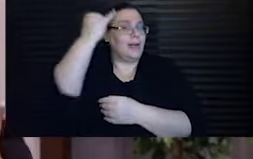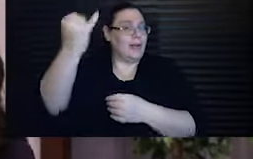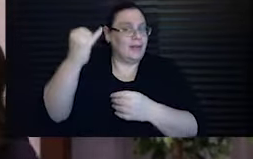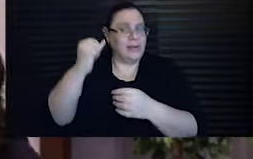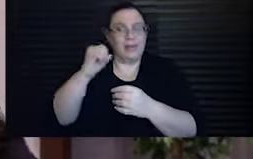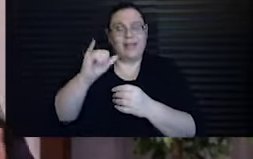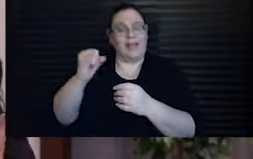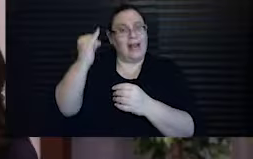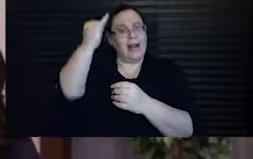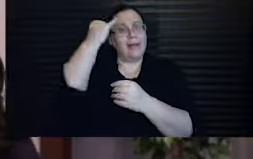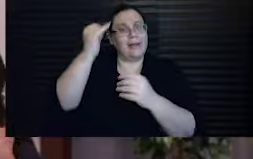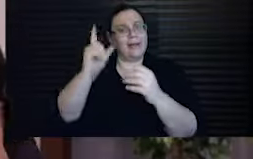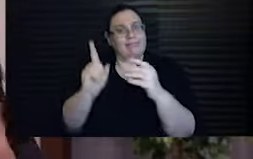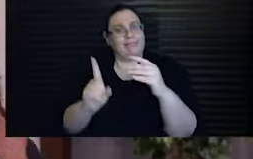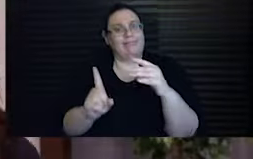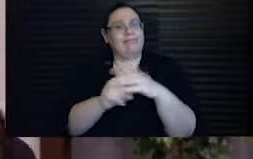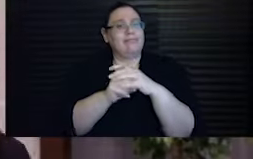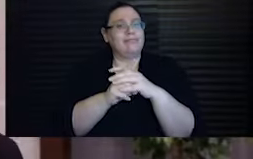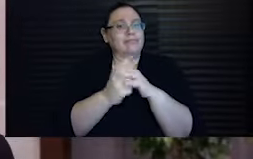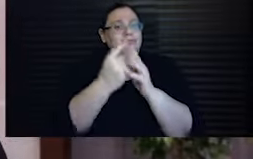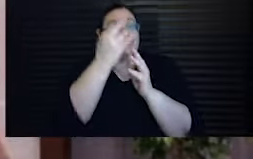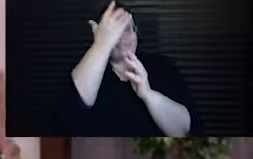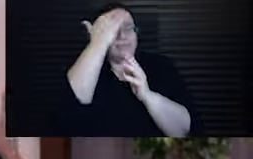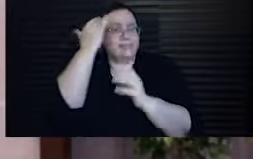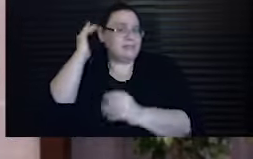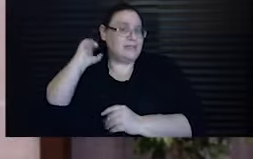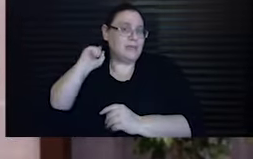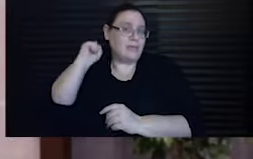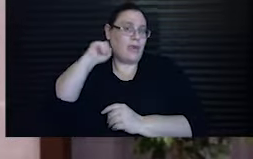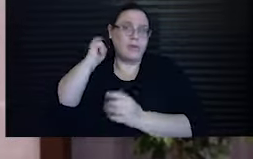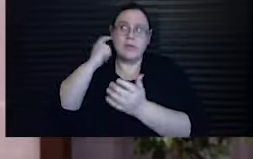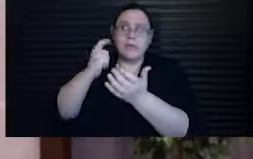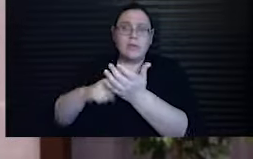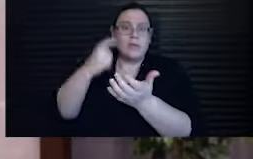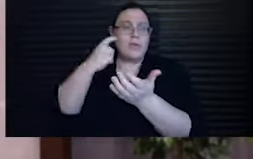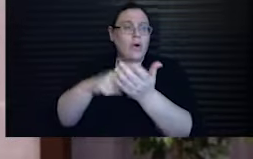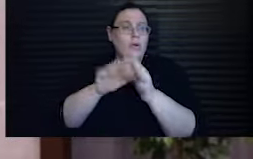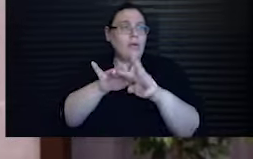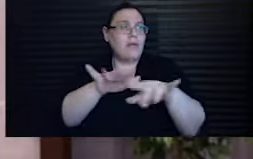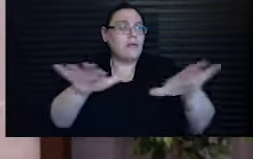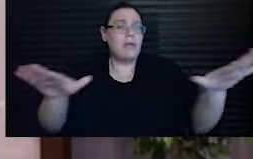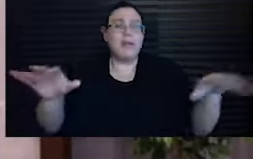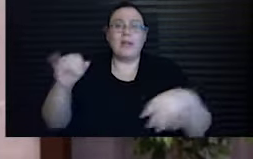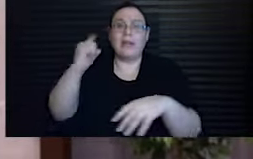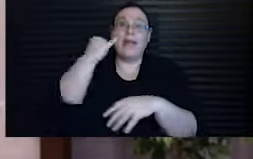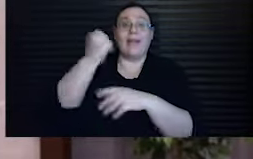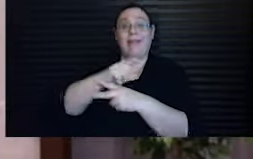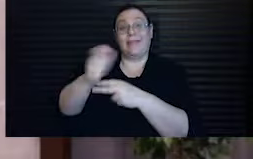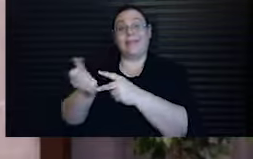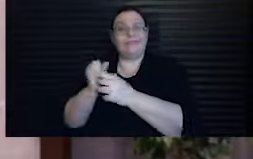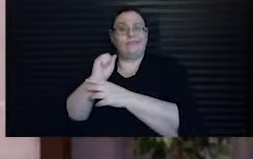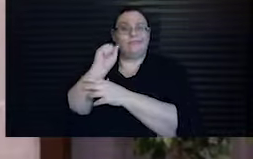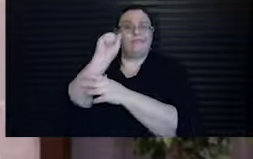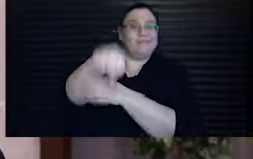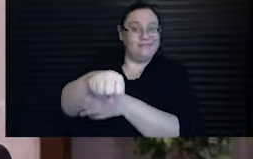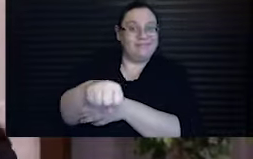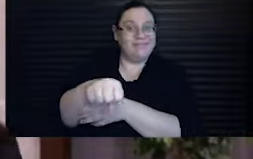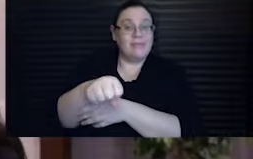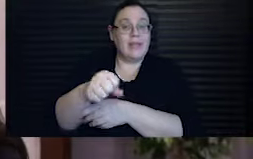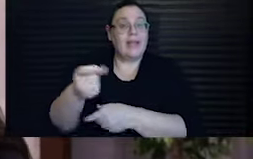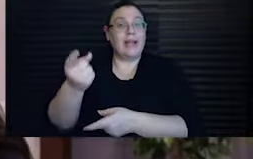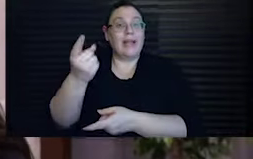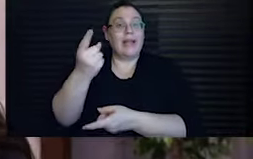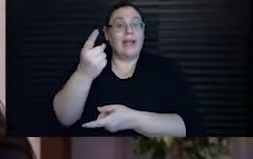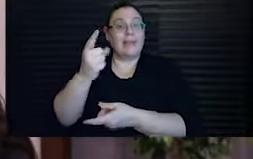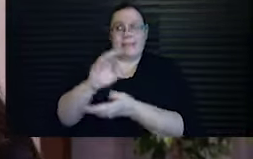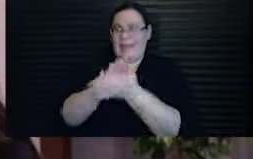idea kind of seeps into your subconsciousness. You see it everywhere. So the idea of subversive sequels became for me